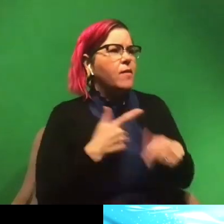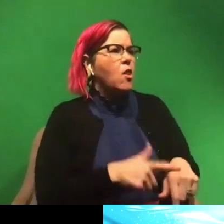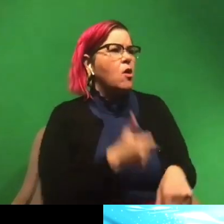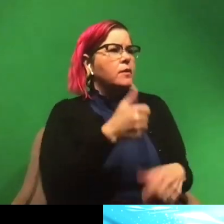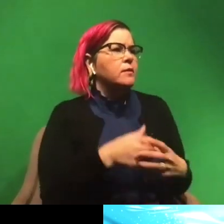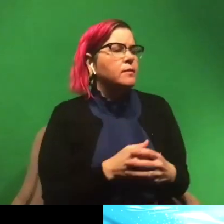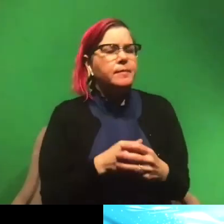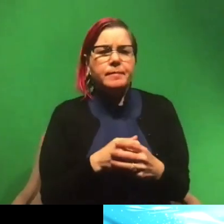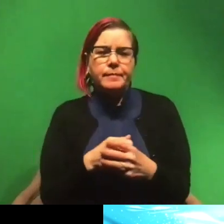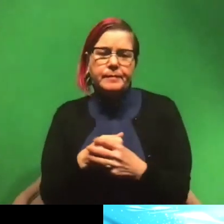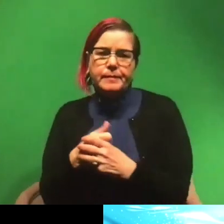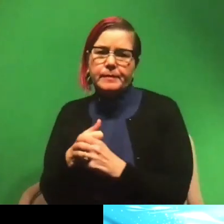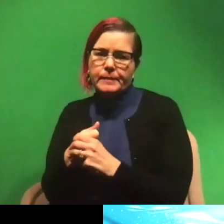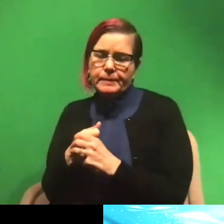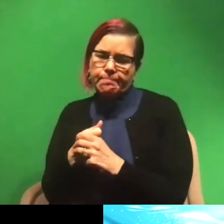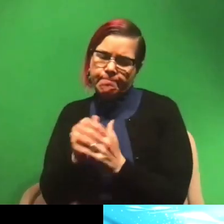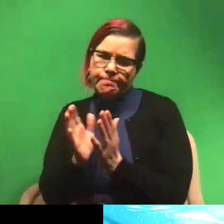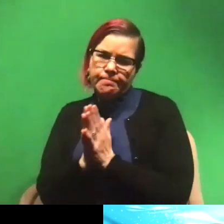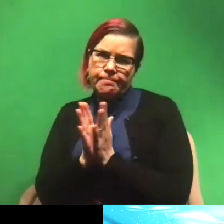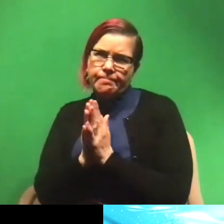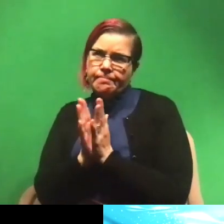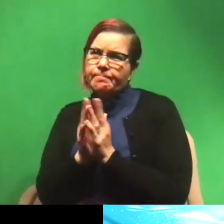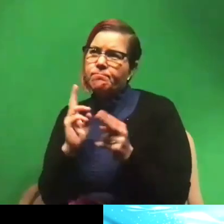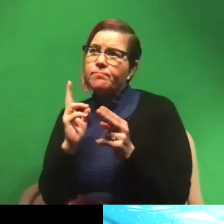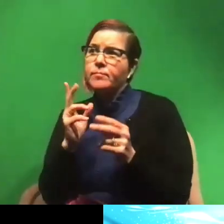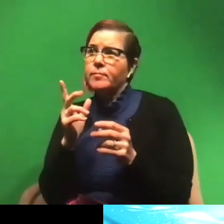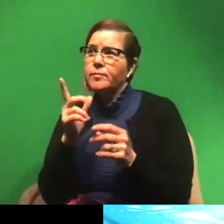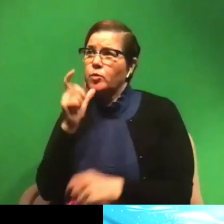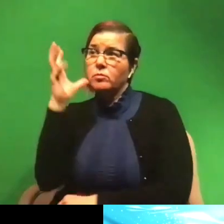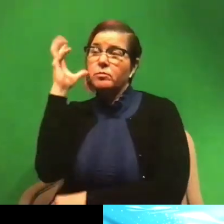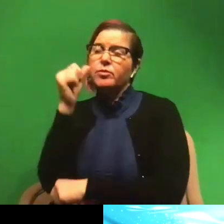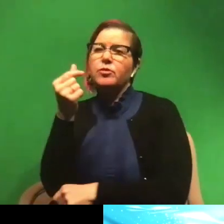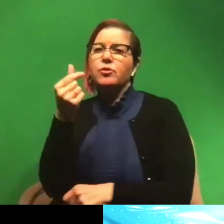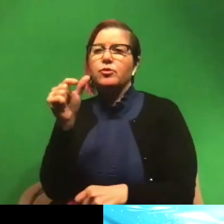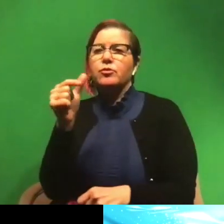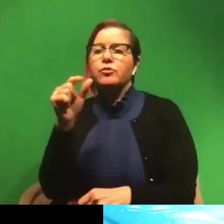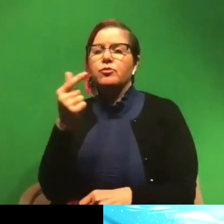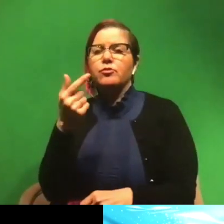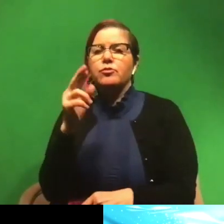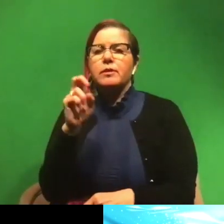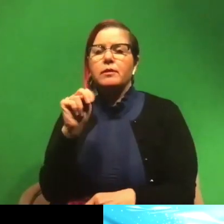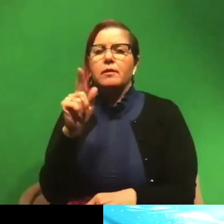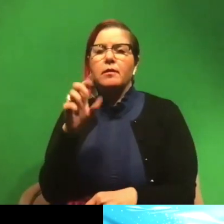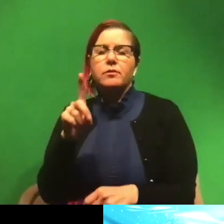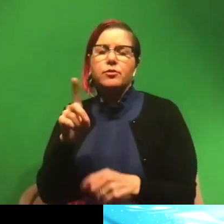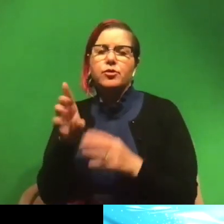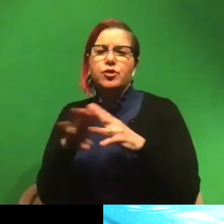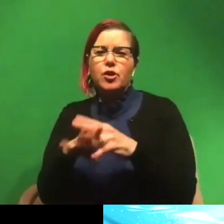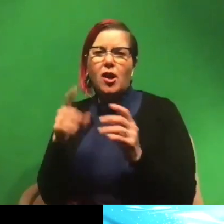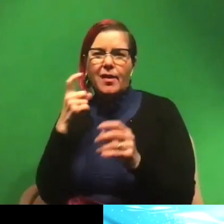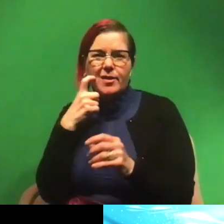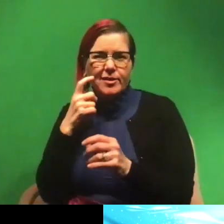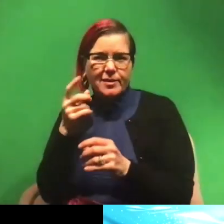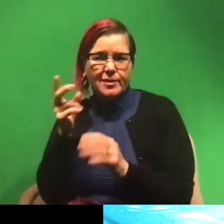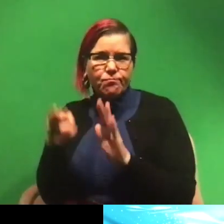Uh, so I believe that title belongs to the Greenland shark. I think it recently got that title, like maybe a year or two